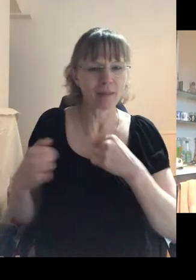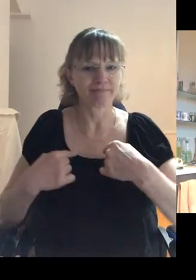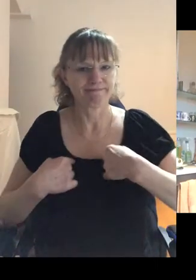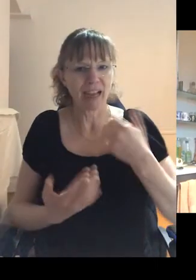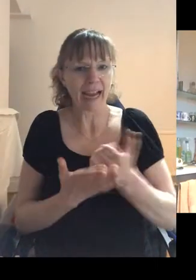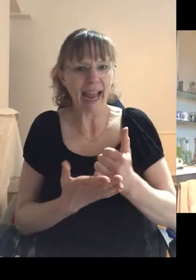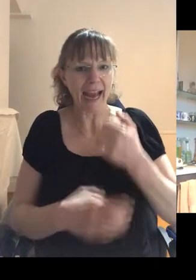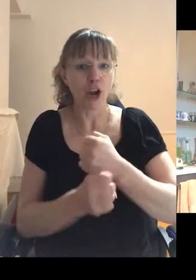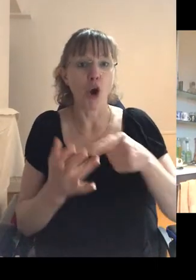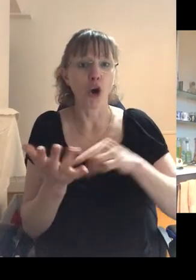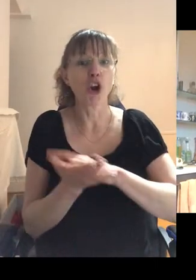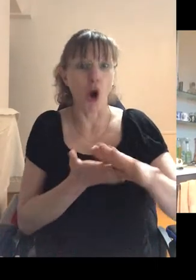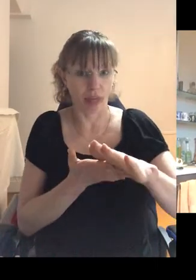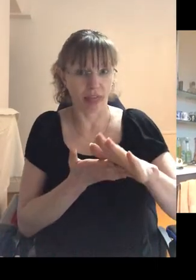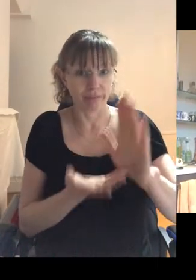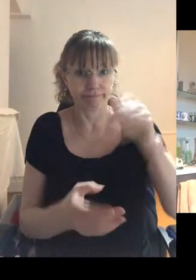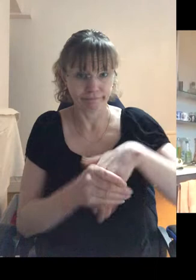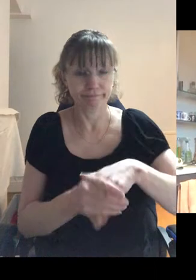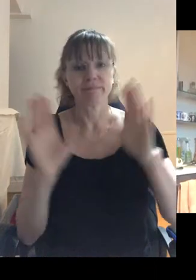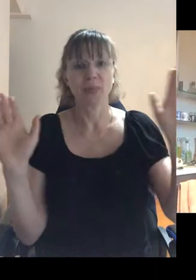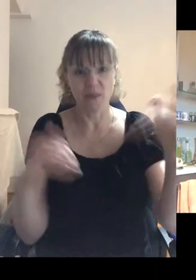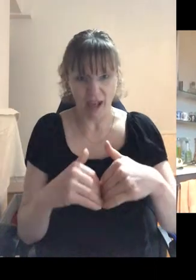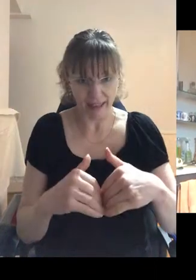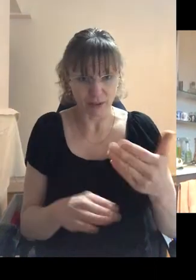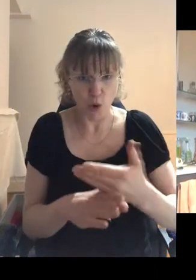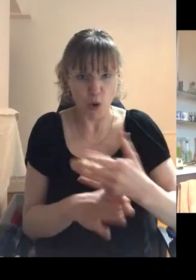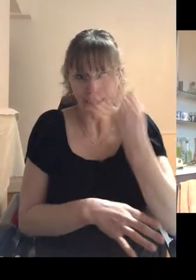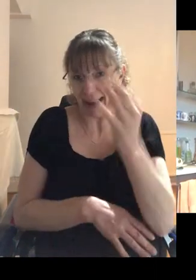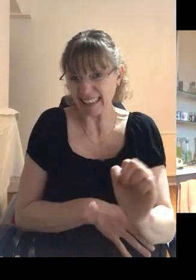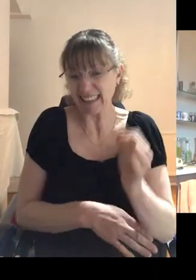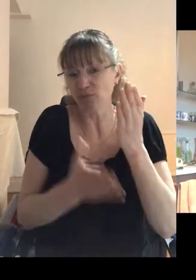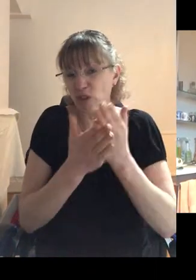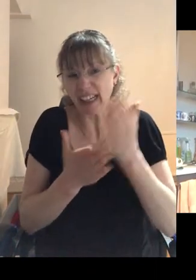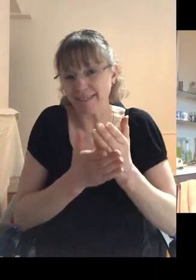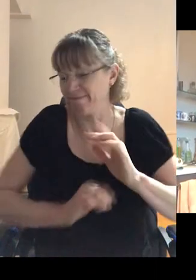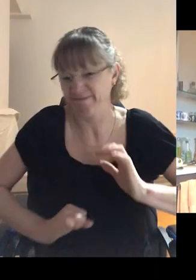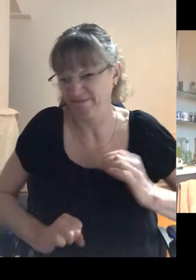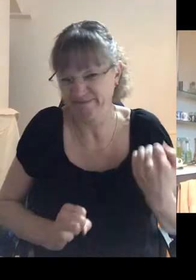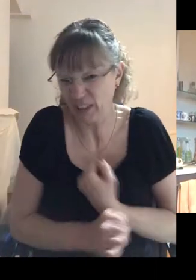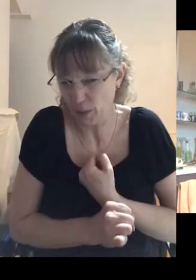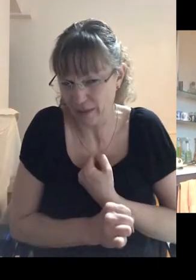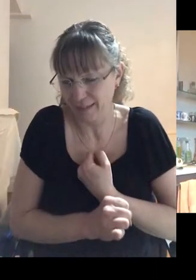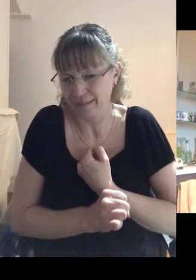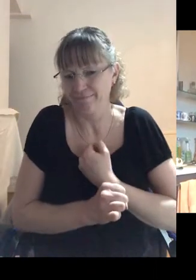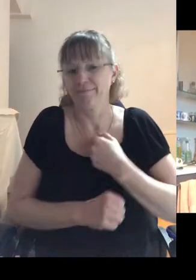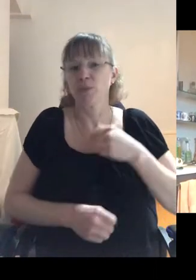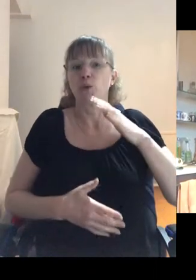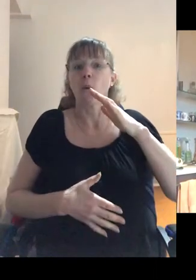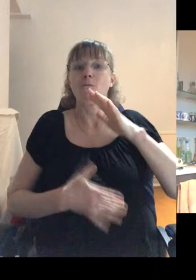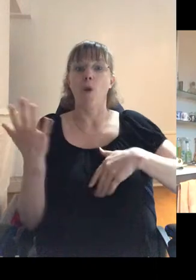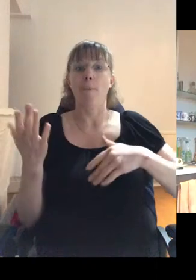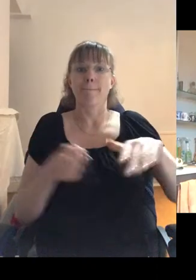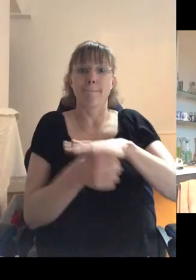I was a gay goth in the valleys, which in the, in the early eighties was, was not a thing to do. Um, I'm, I'm from Mardi